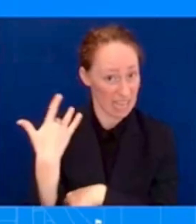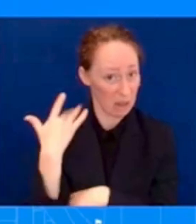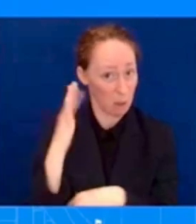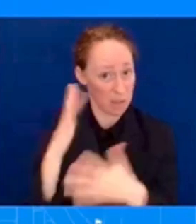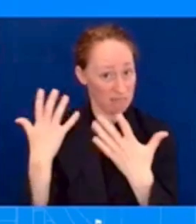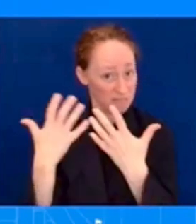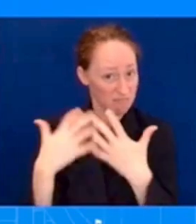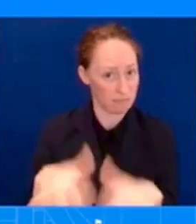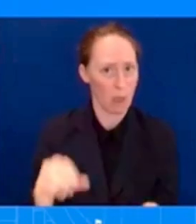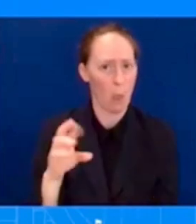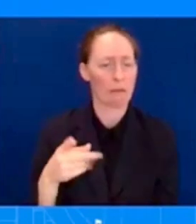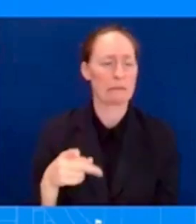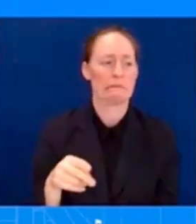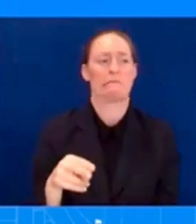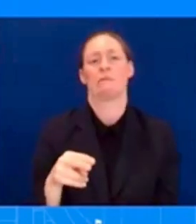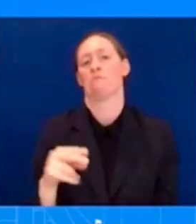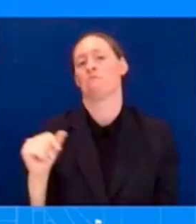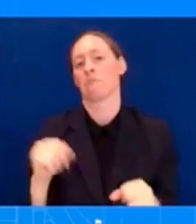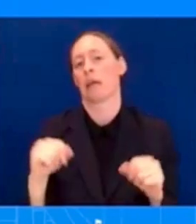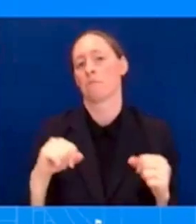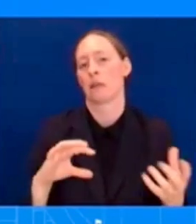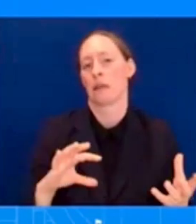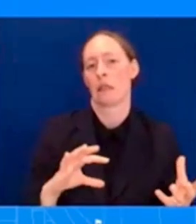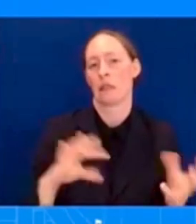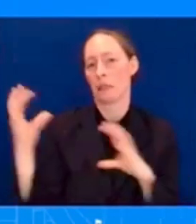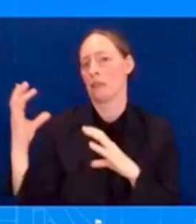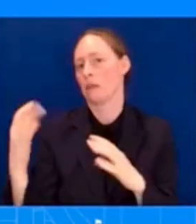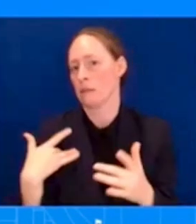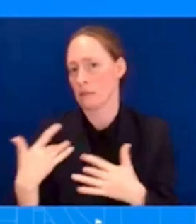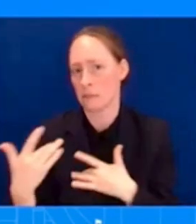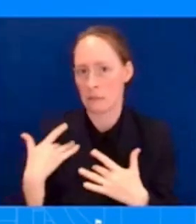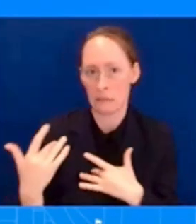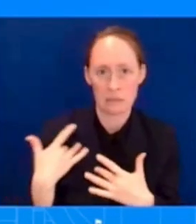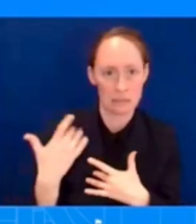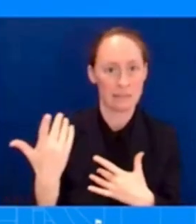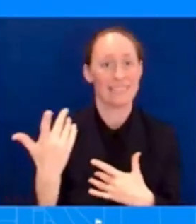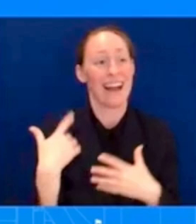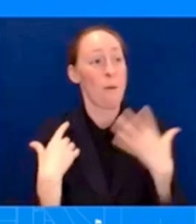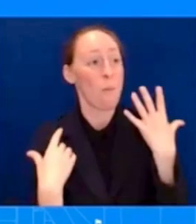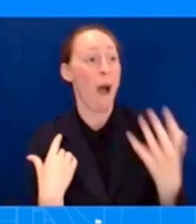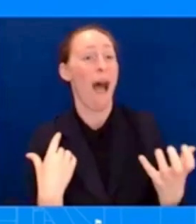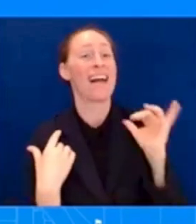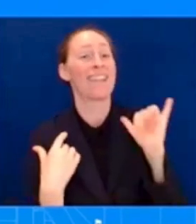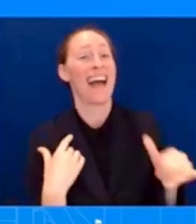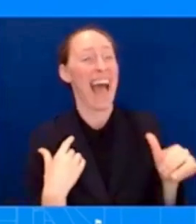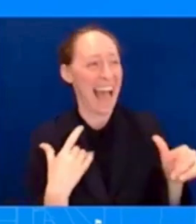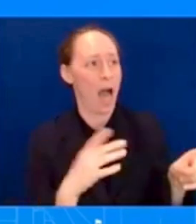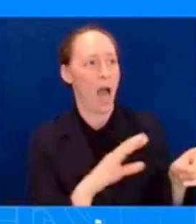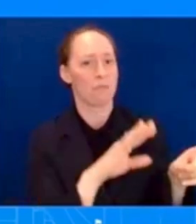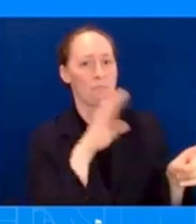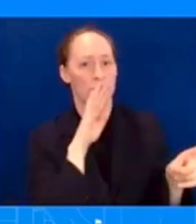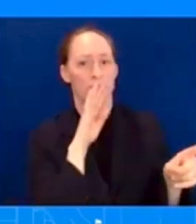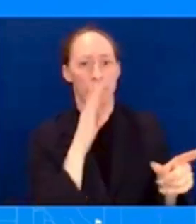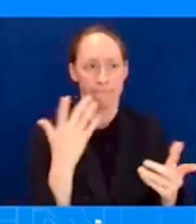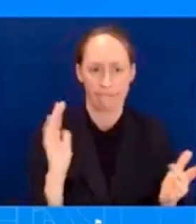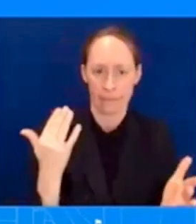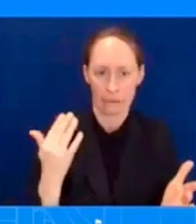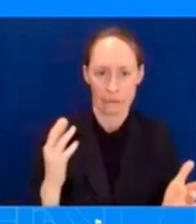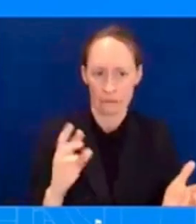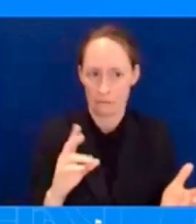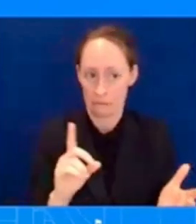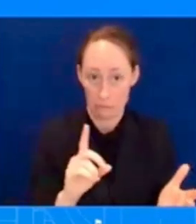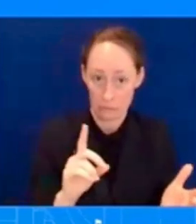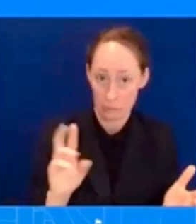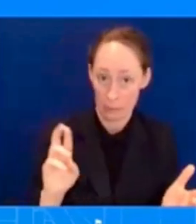support for Ukraine aid starting to slip. So, look, we're grateful for the bipartisan support that we have seen on Ukraine since Russia's